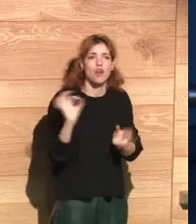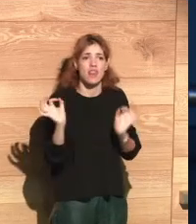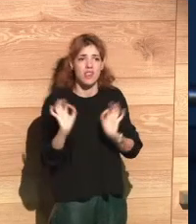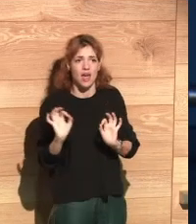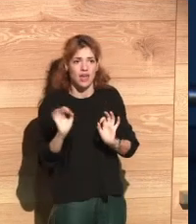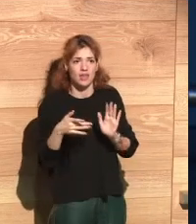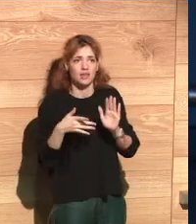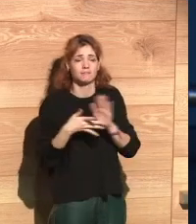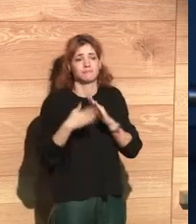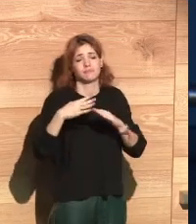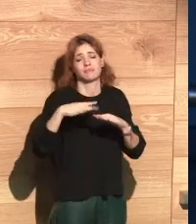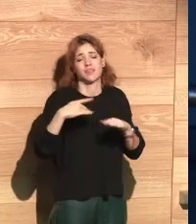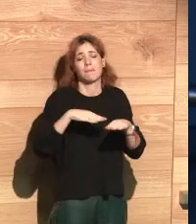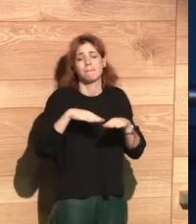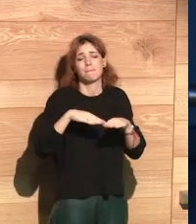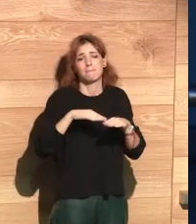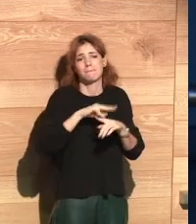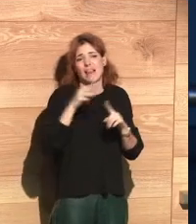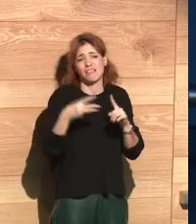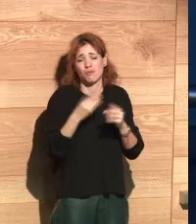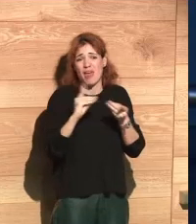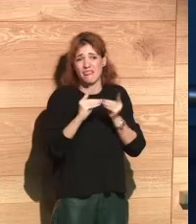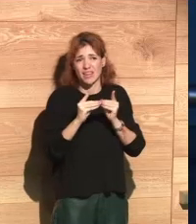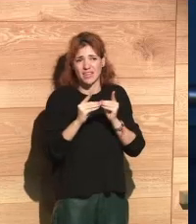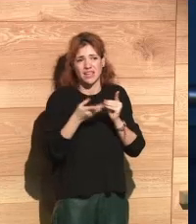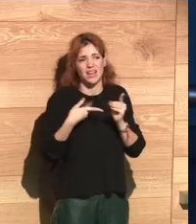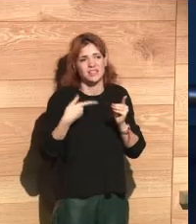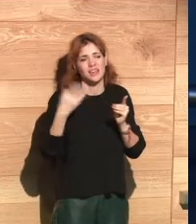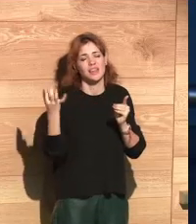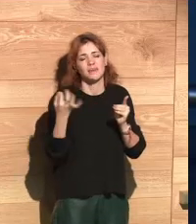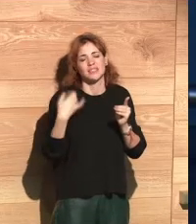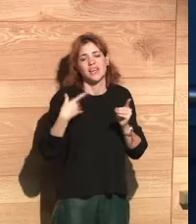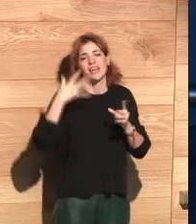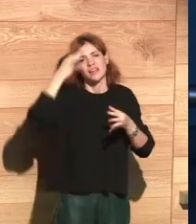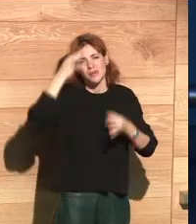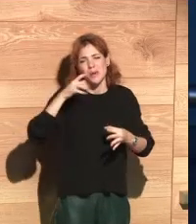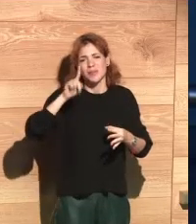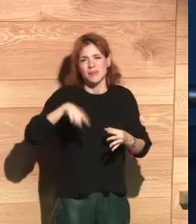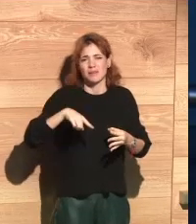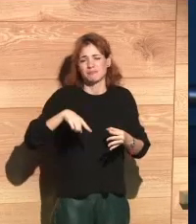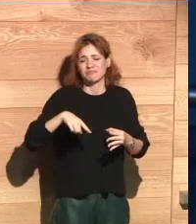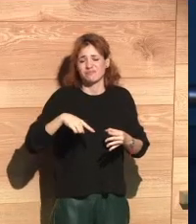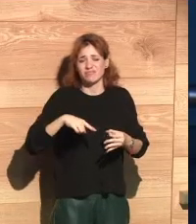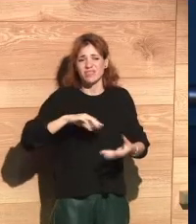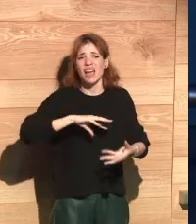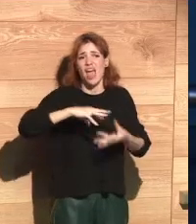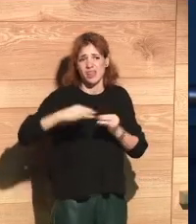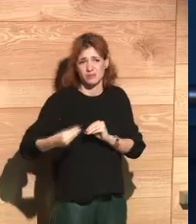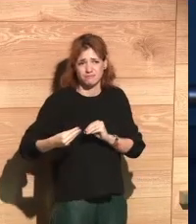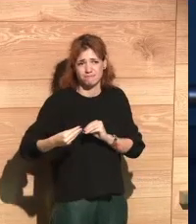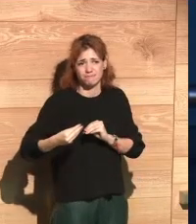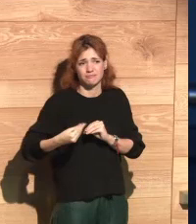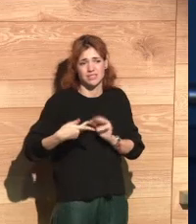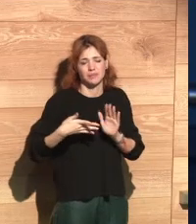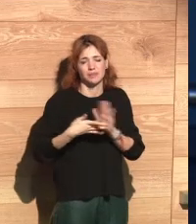not going to extremes or for nothing or for anything but establishing different levels in order to preserve